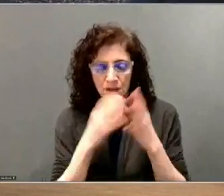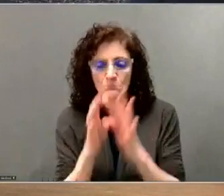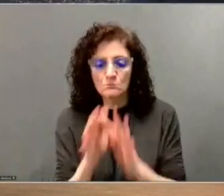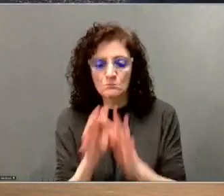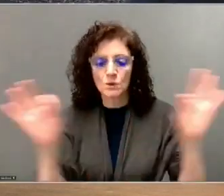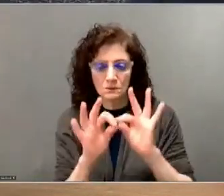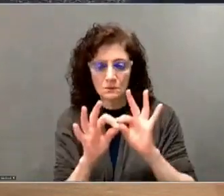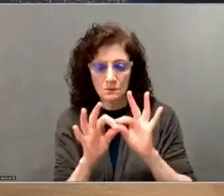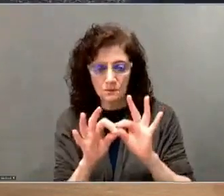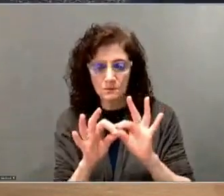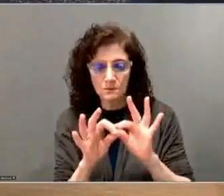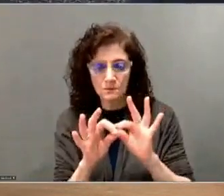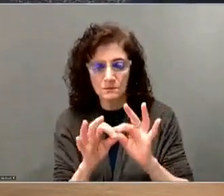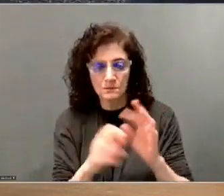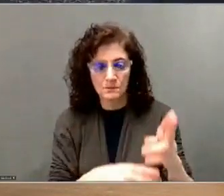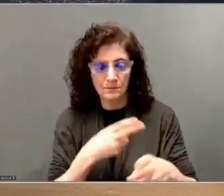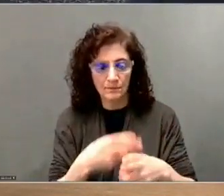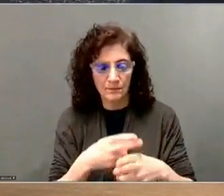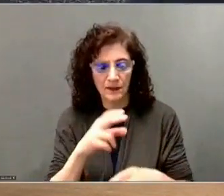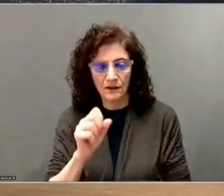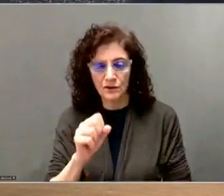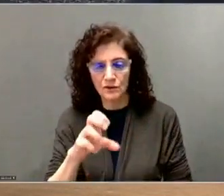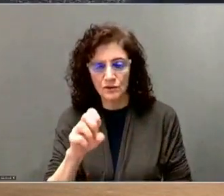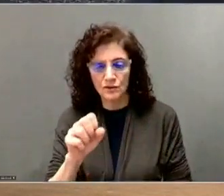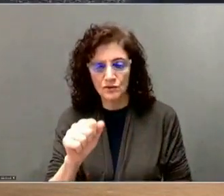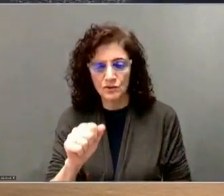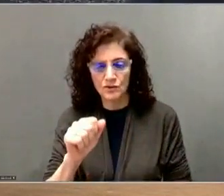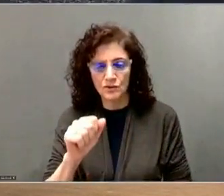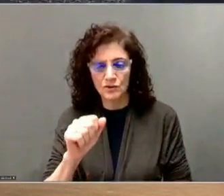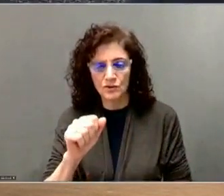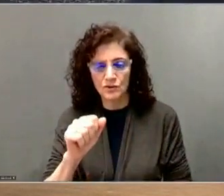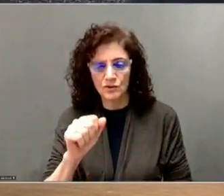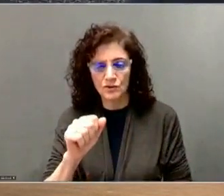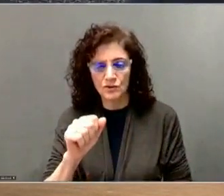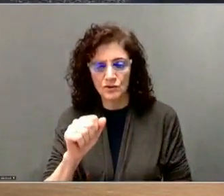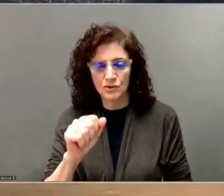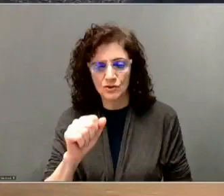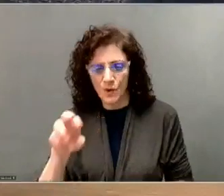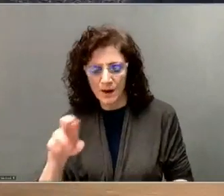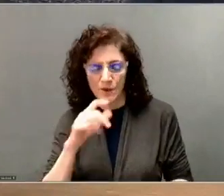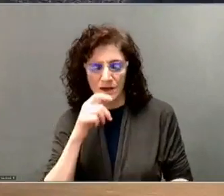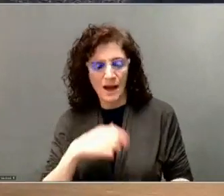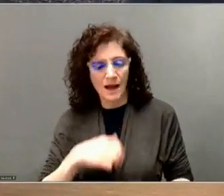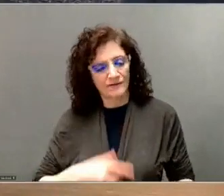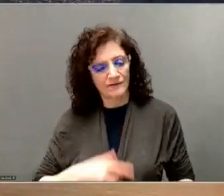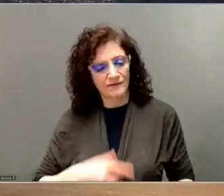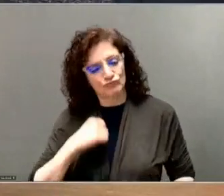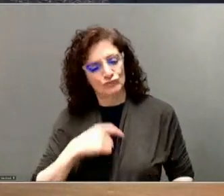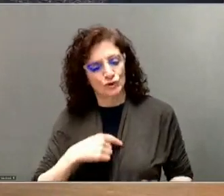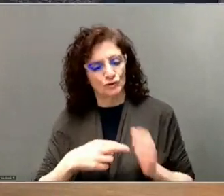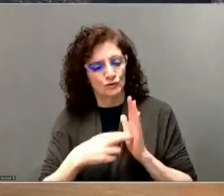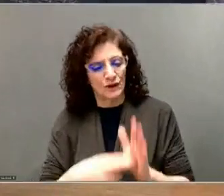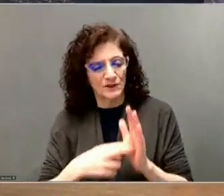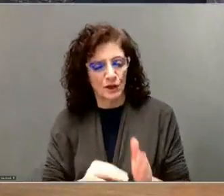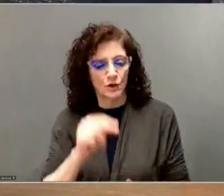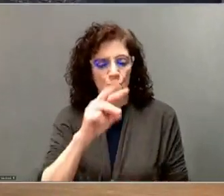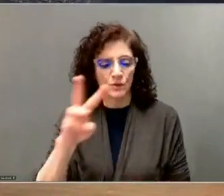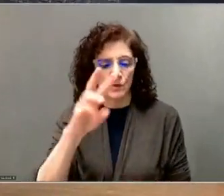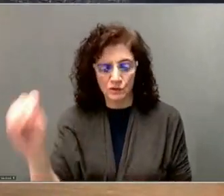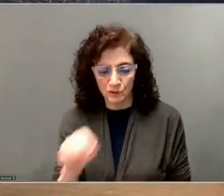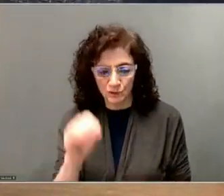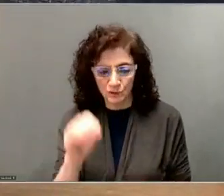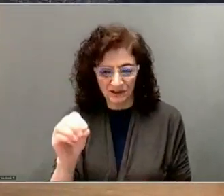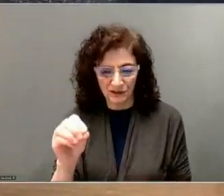For the record, my name is Suzanne Weber and I have the privilege of representing rural Northwest Oregon in the Oregon Senate